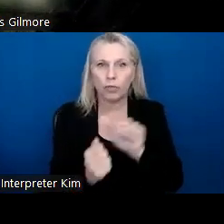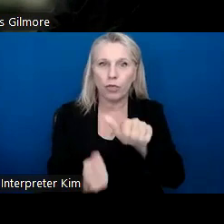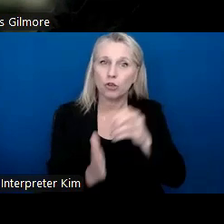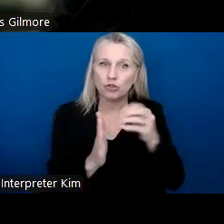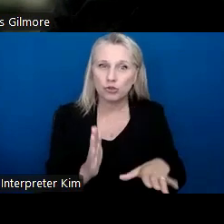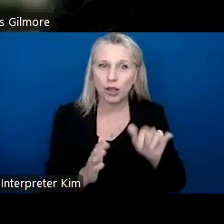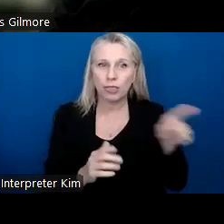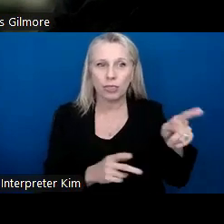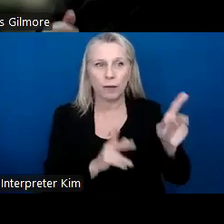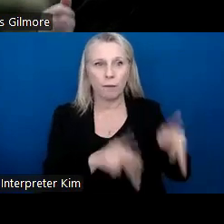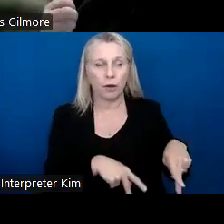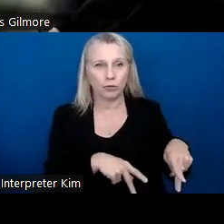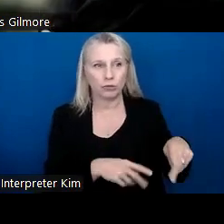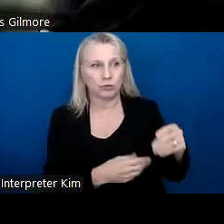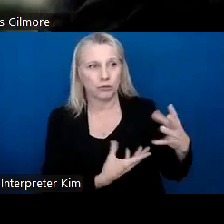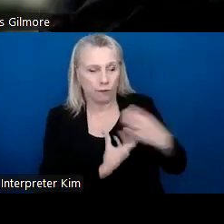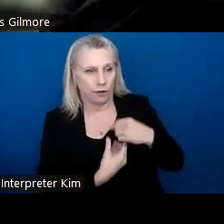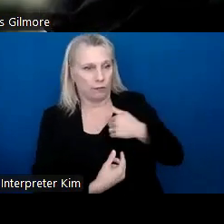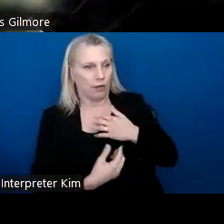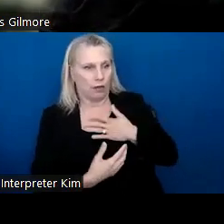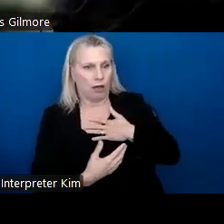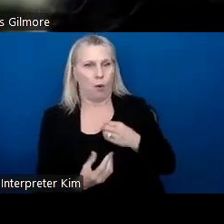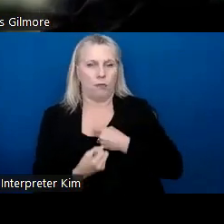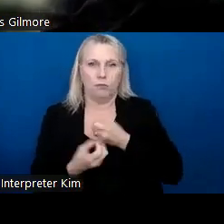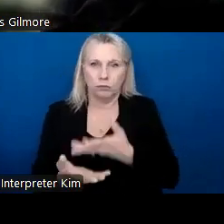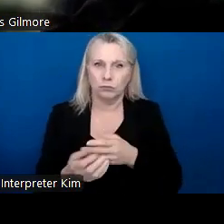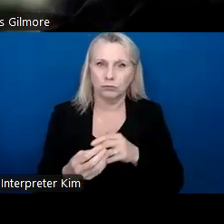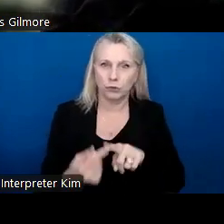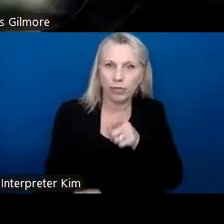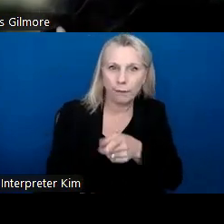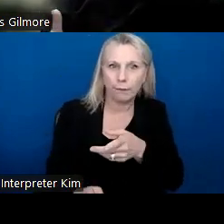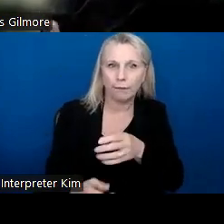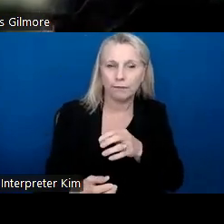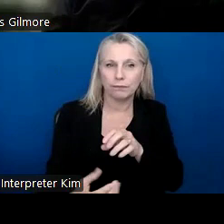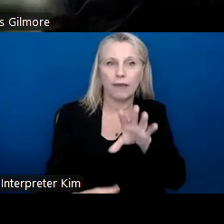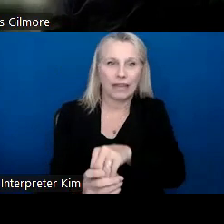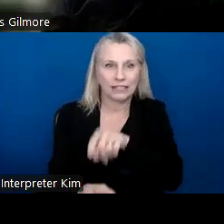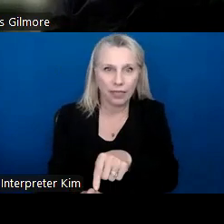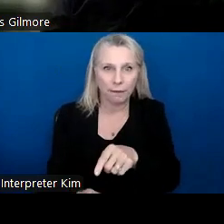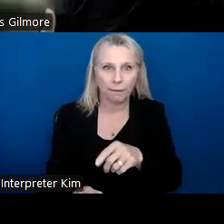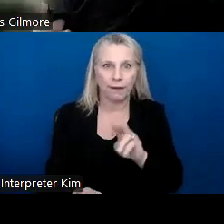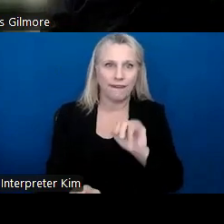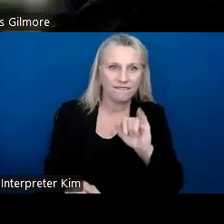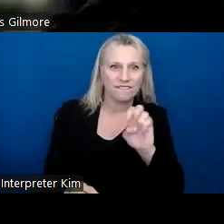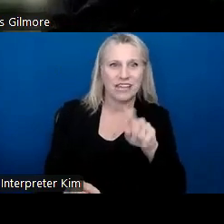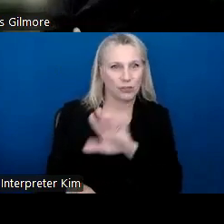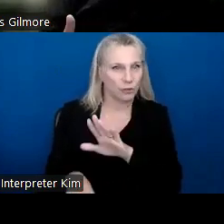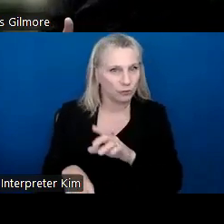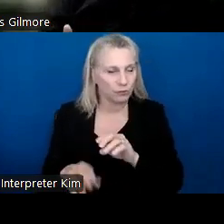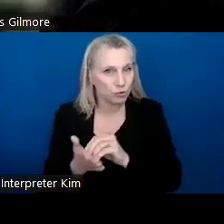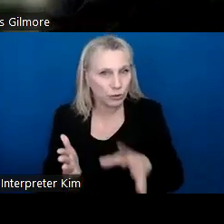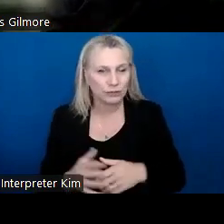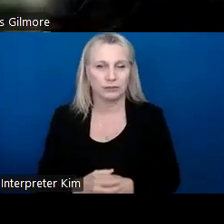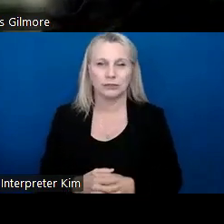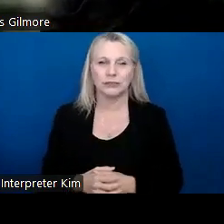they were invested in. So in it to make an impact, they have relational strength. They can build connections with schools, with the students.